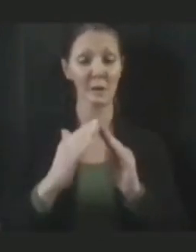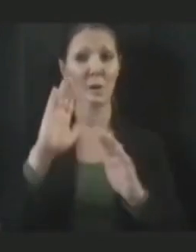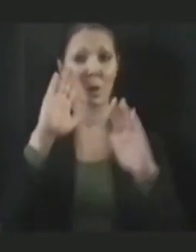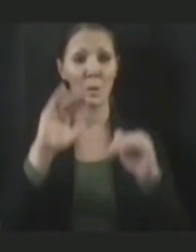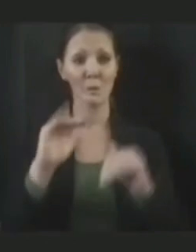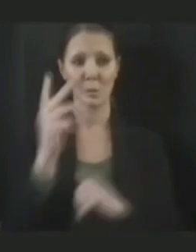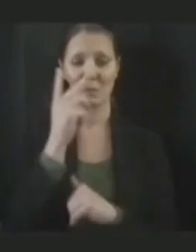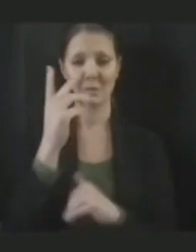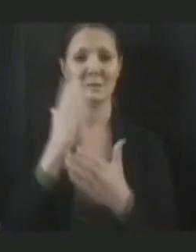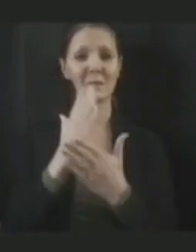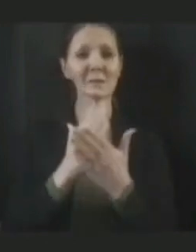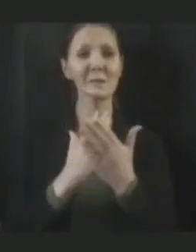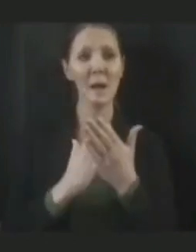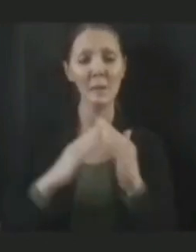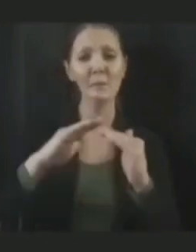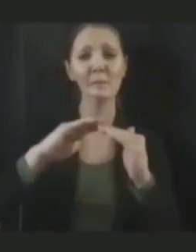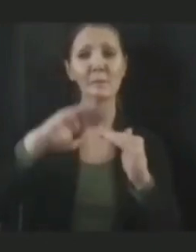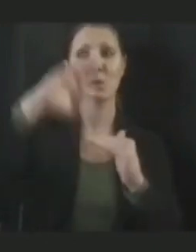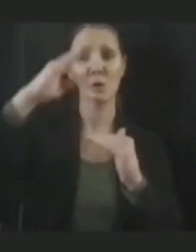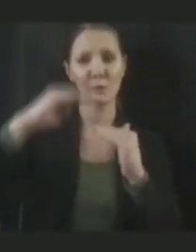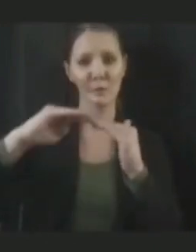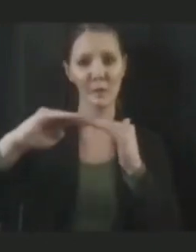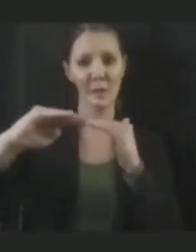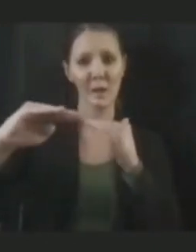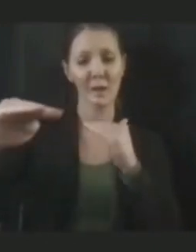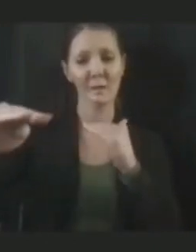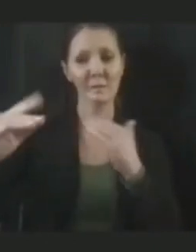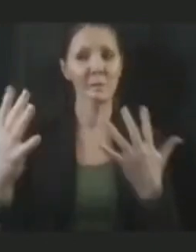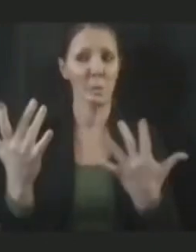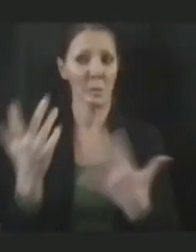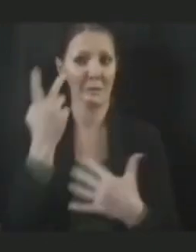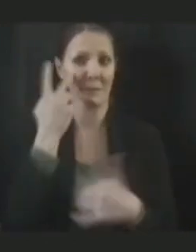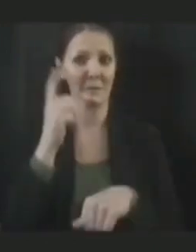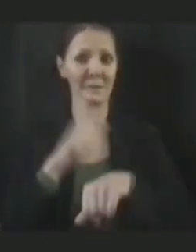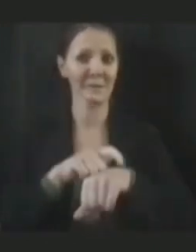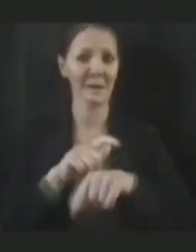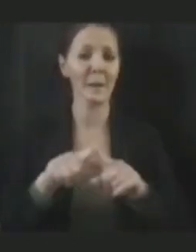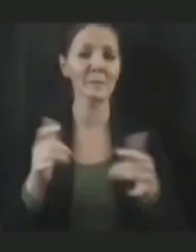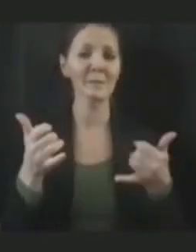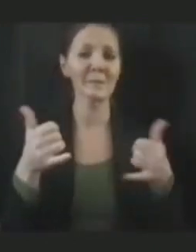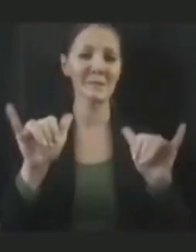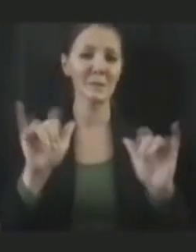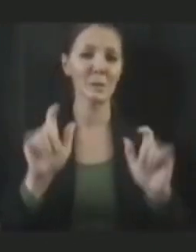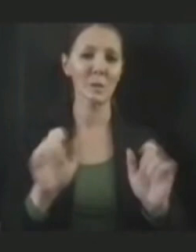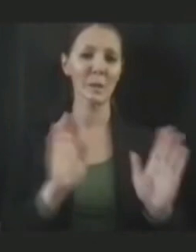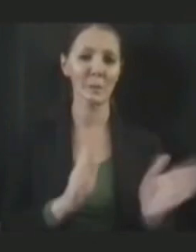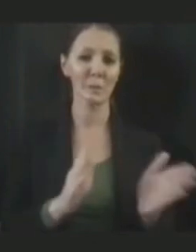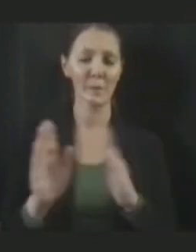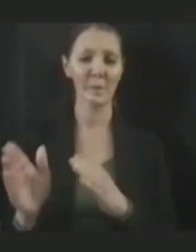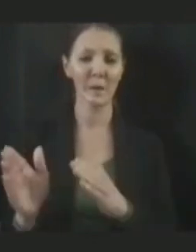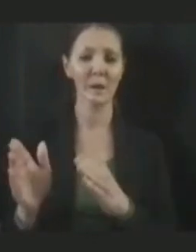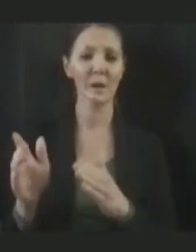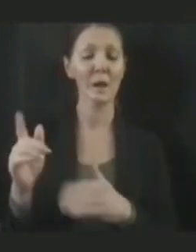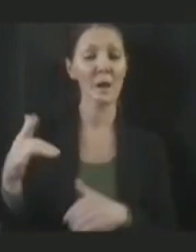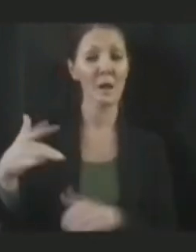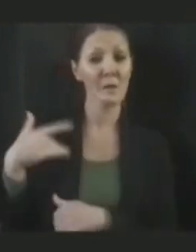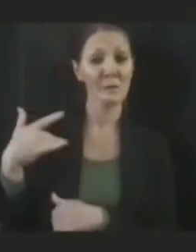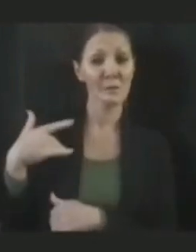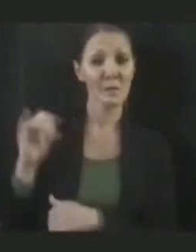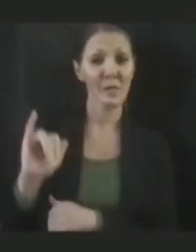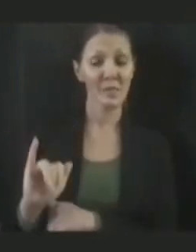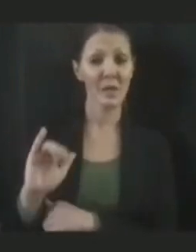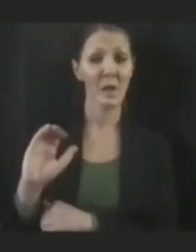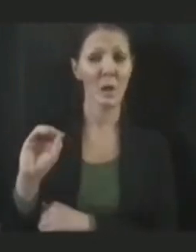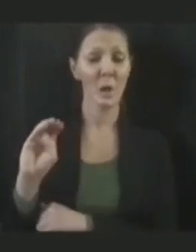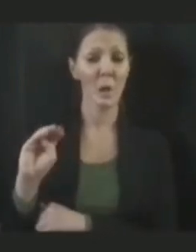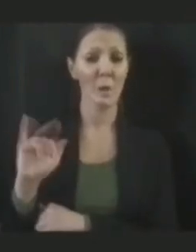some flattening of the curve there. Time will tell, but we still have to be prepared. But I thought that Omicron was less